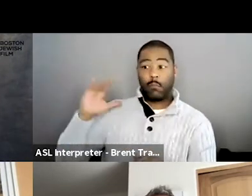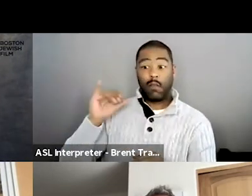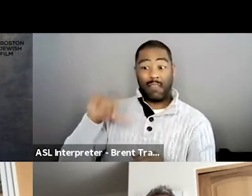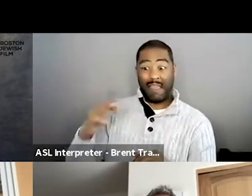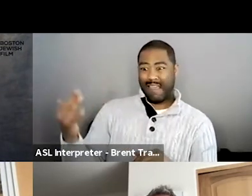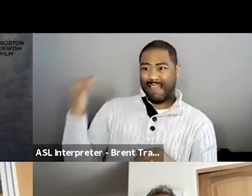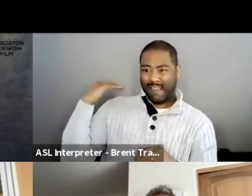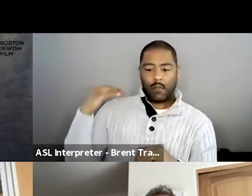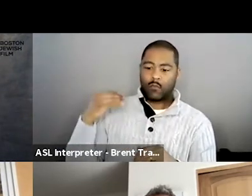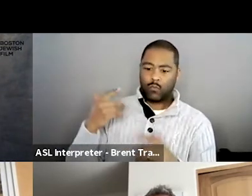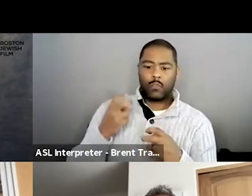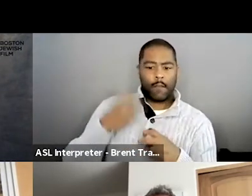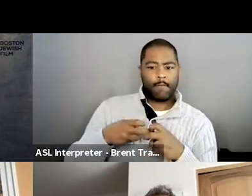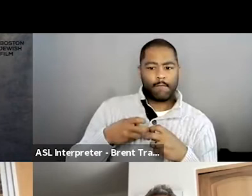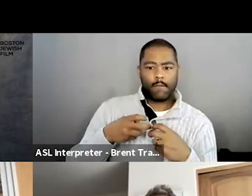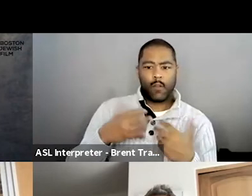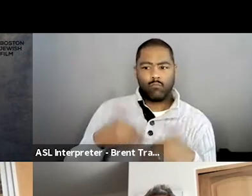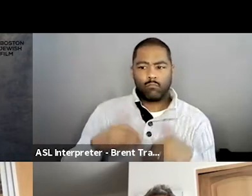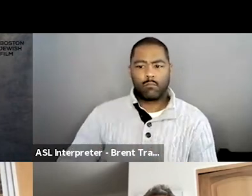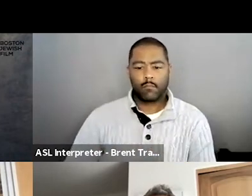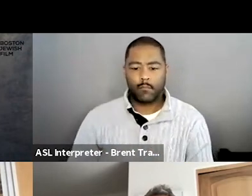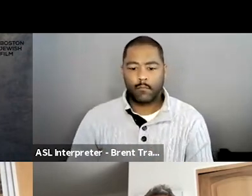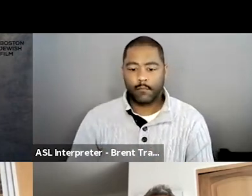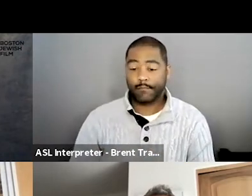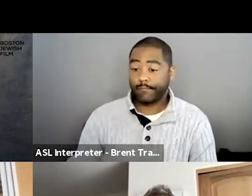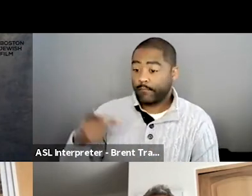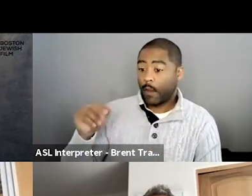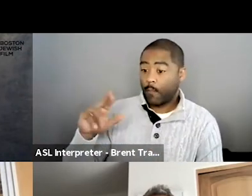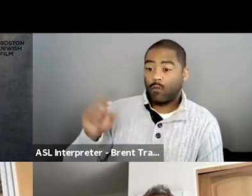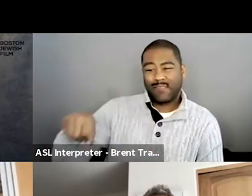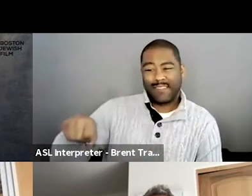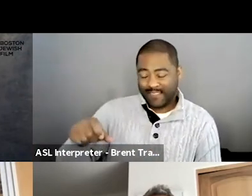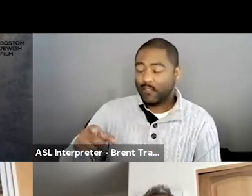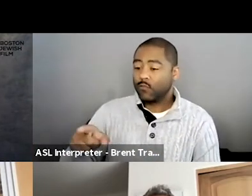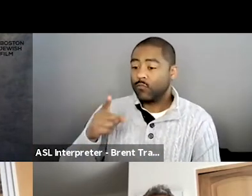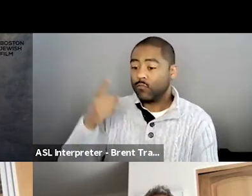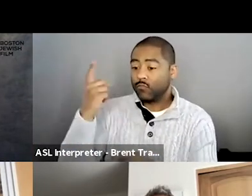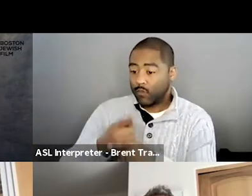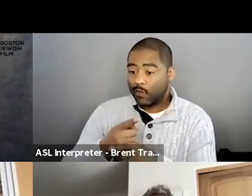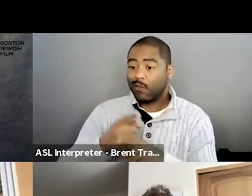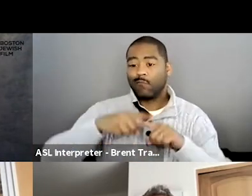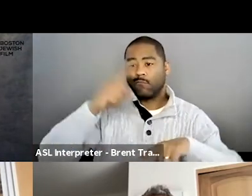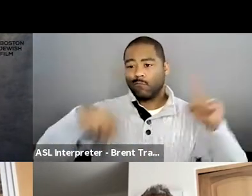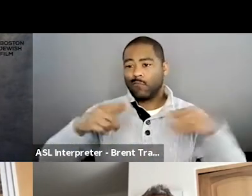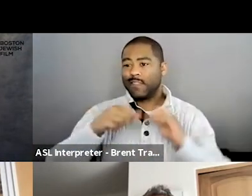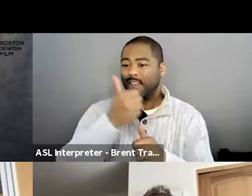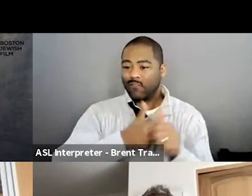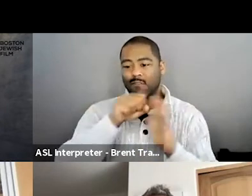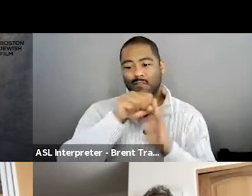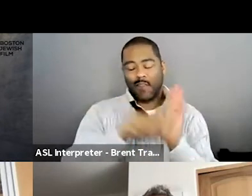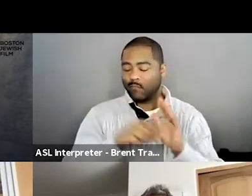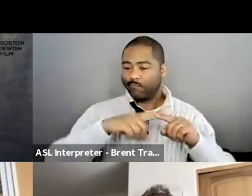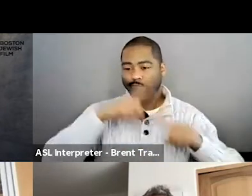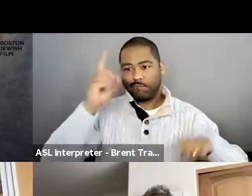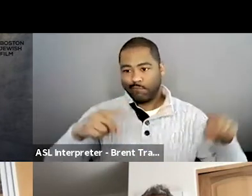Thank you. That is a, that, that, that continues and you're right. State to state, um, varies quite a bit, but, um, no, I appreciate you reflecting on that a little